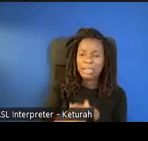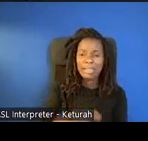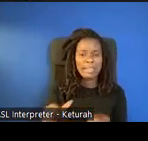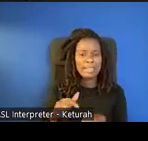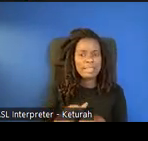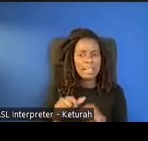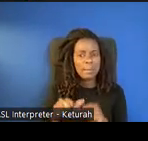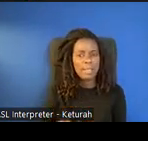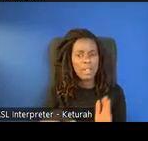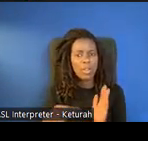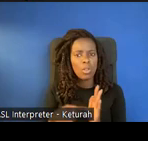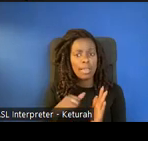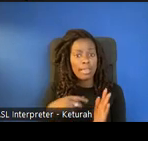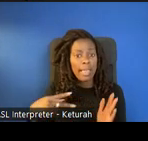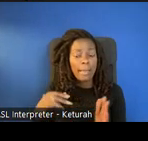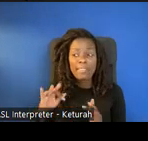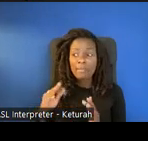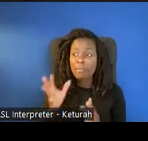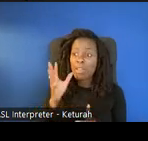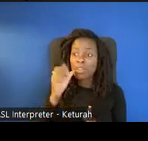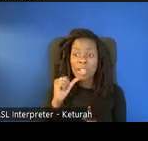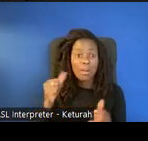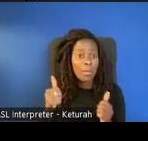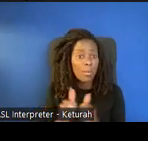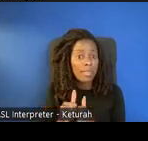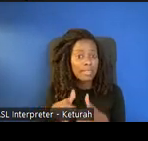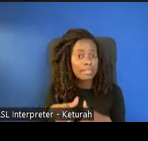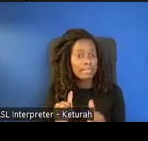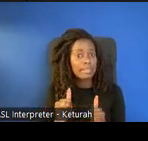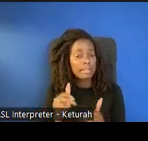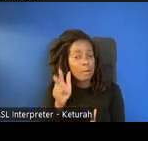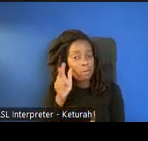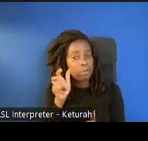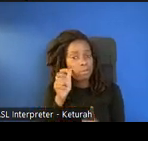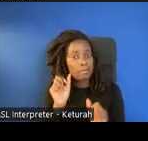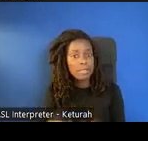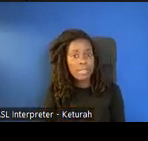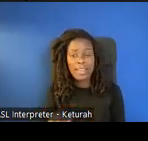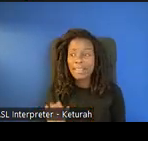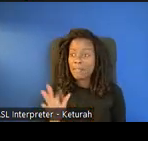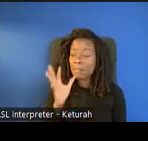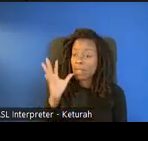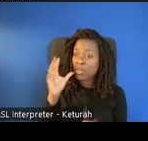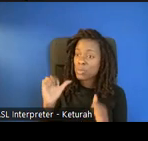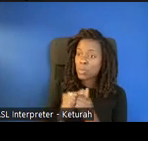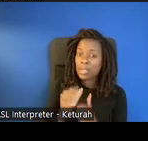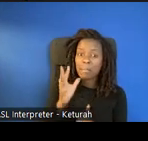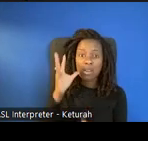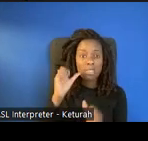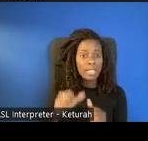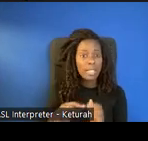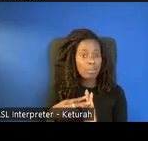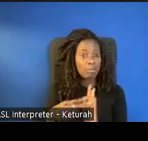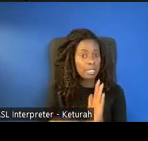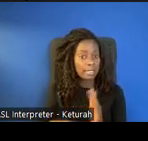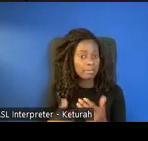And if their parents not with them, they can still listen to it. If their parent is with them, they could read it to them. So let's go on to